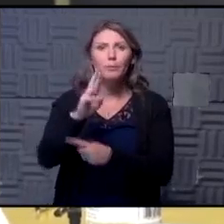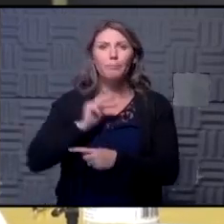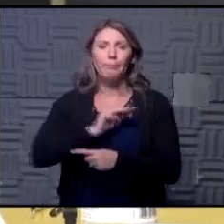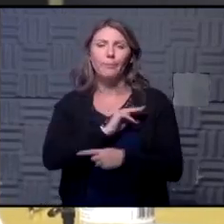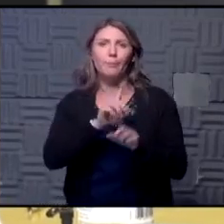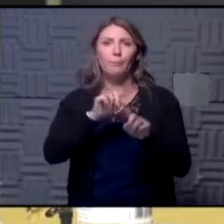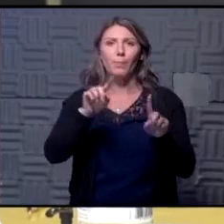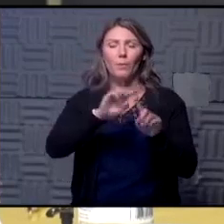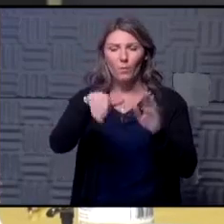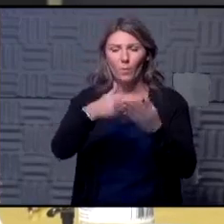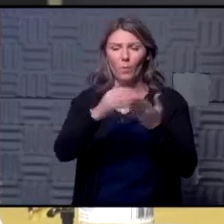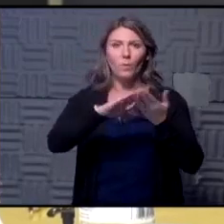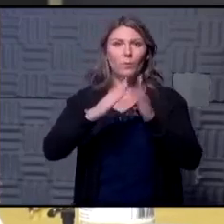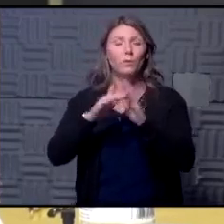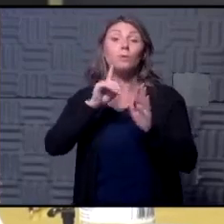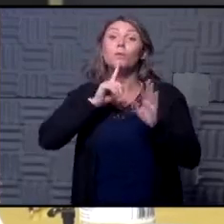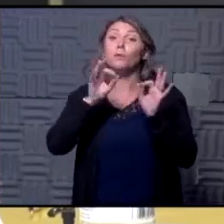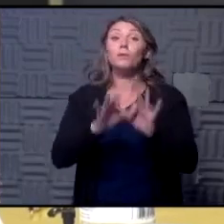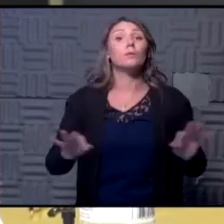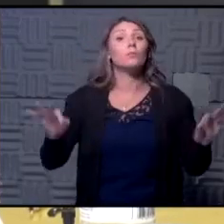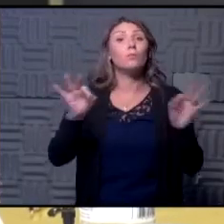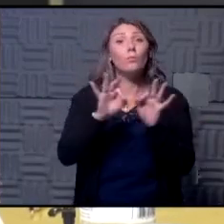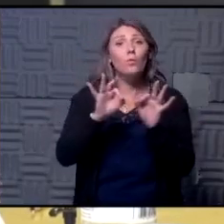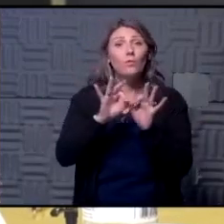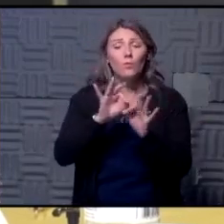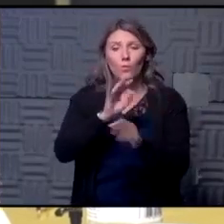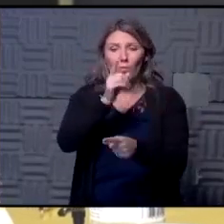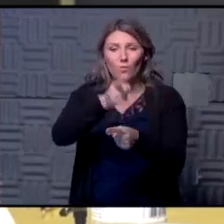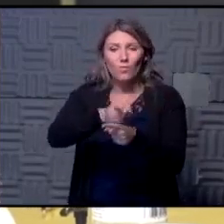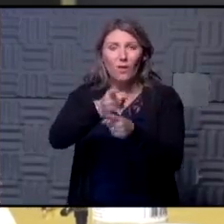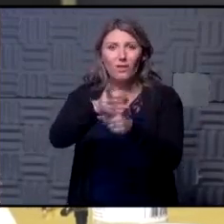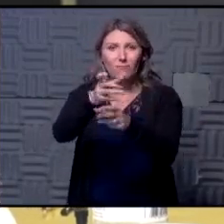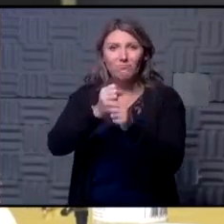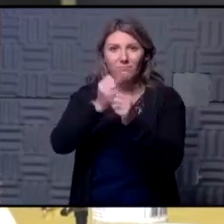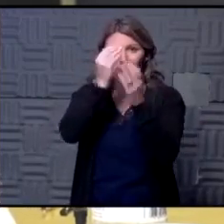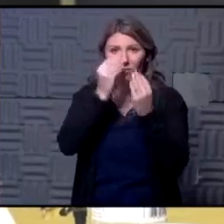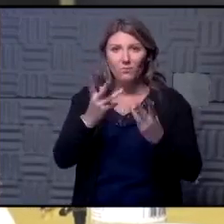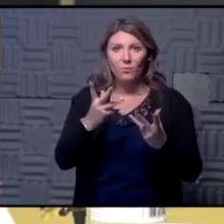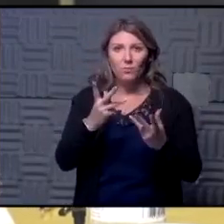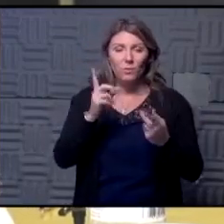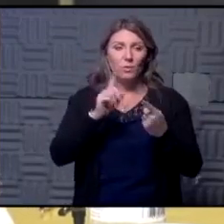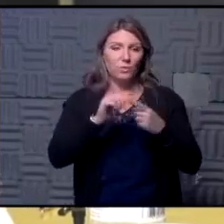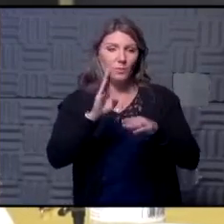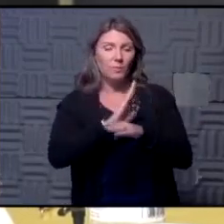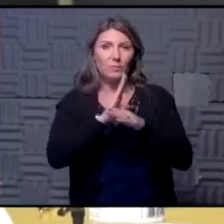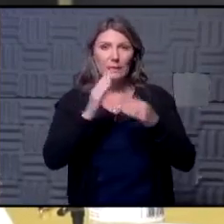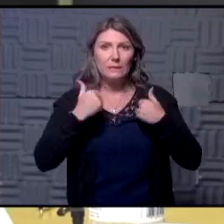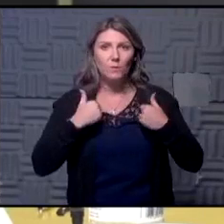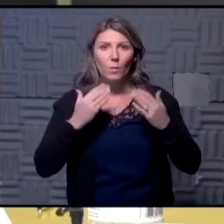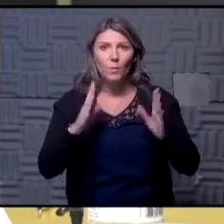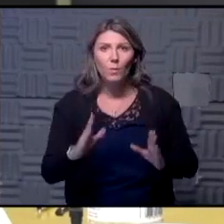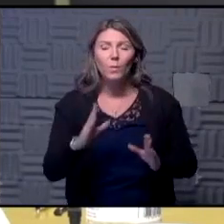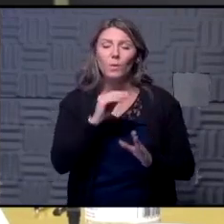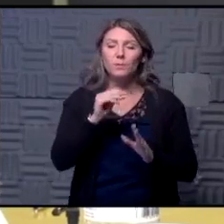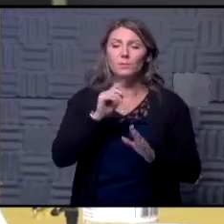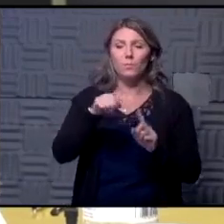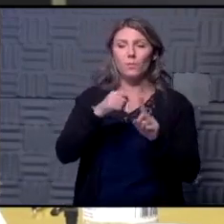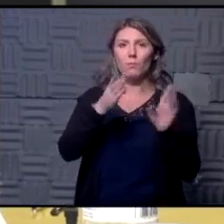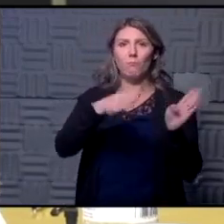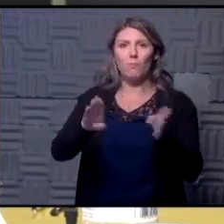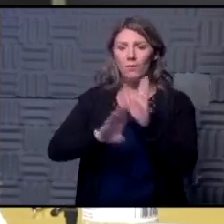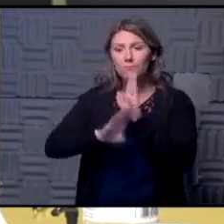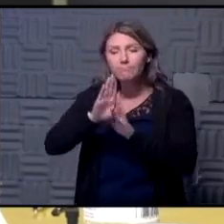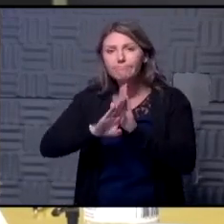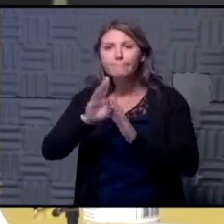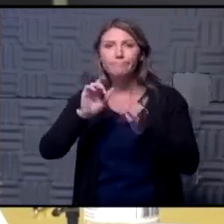and again it was very important for us to get the right information to the business owners and as plans were being developed in terms of